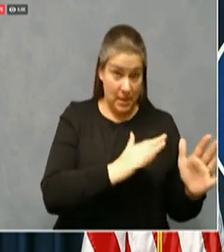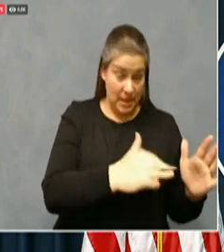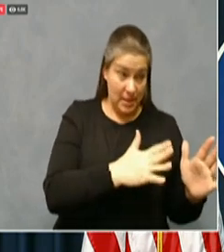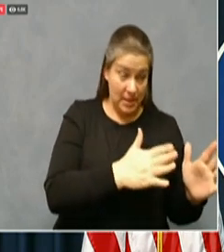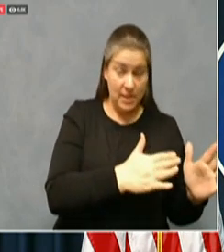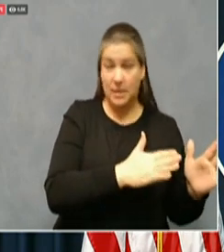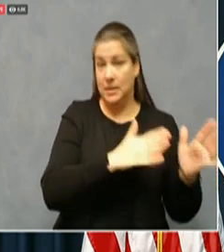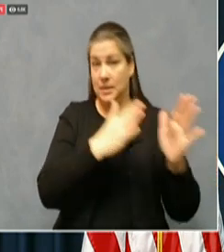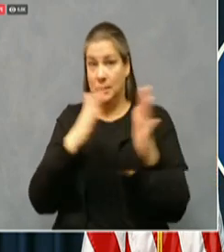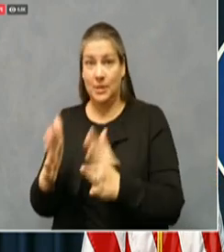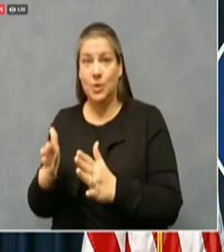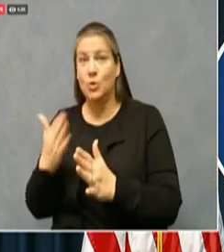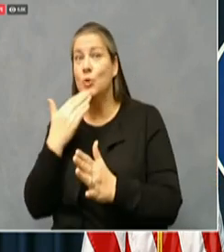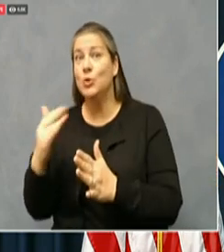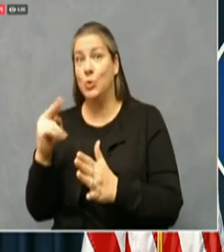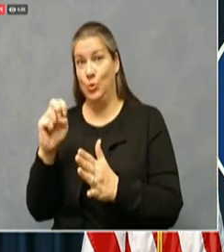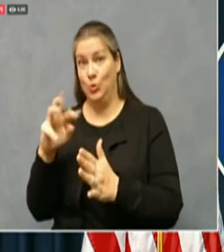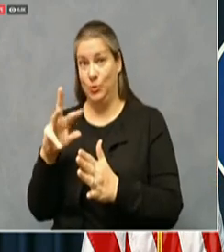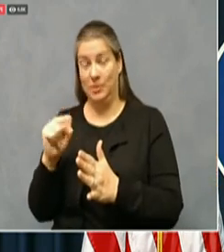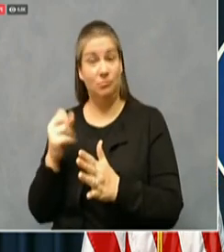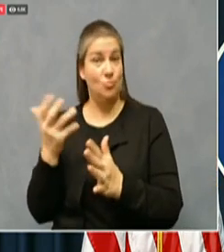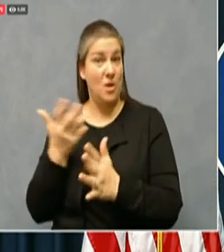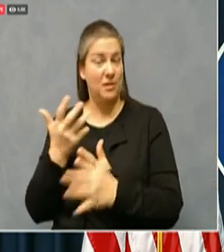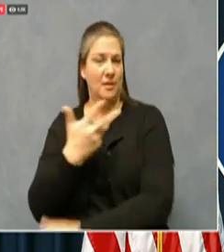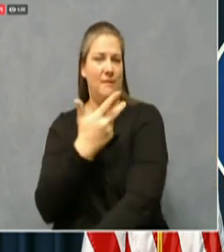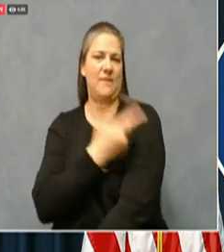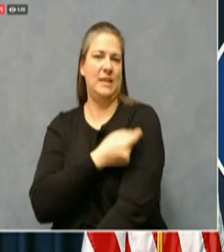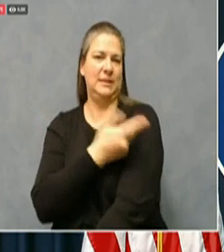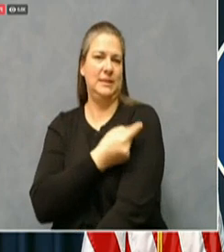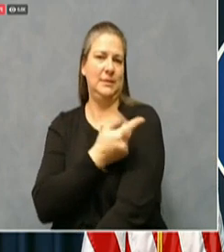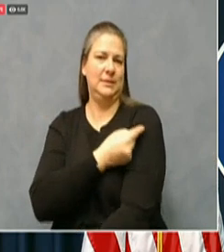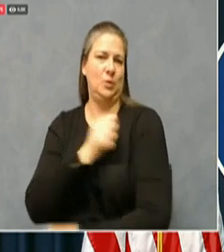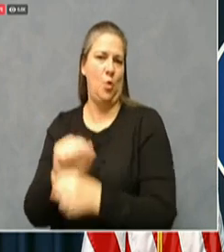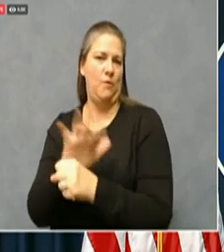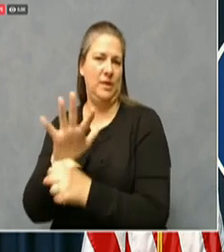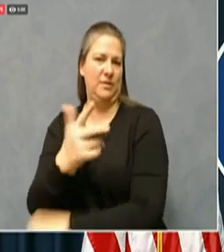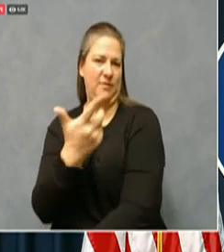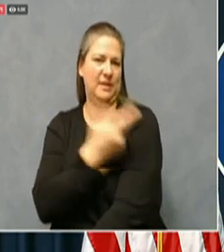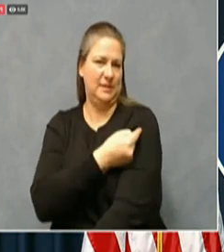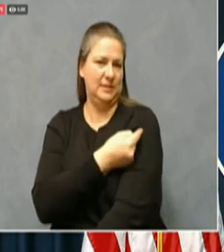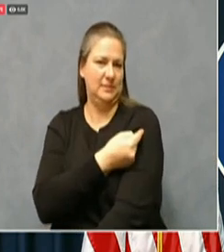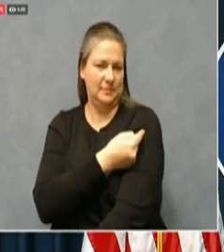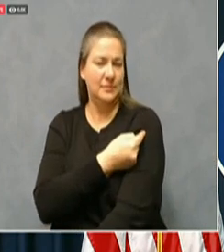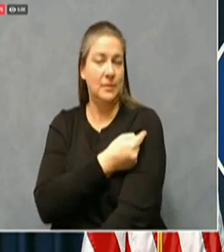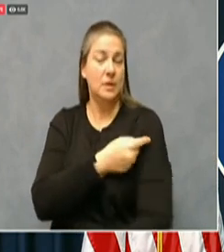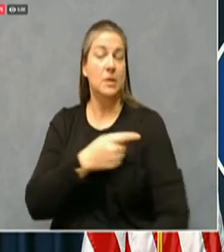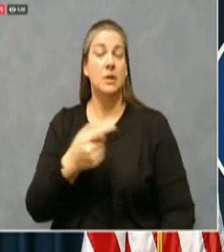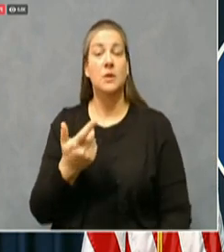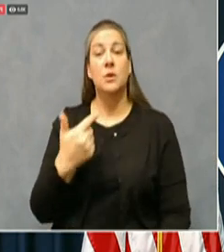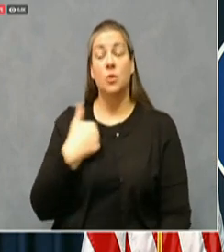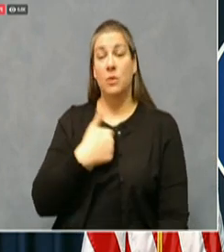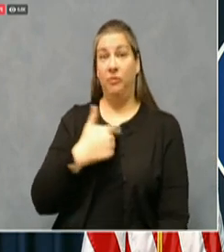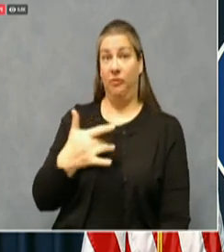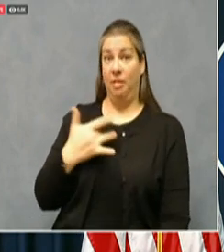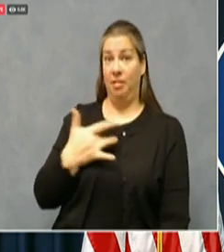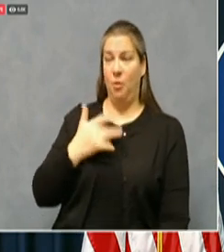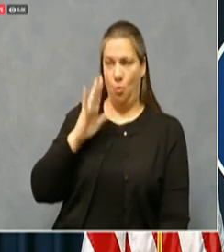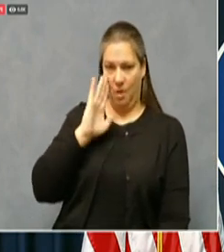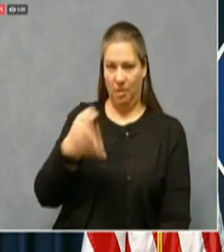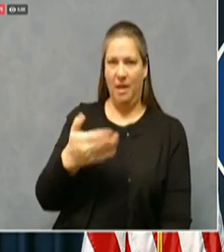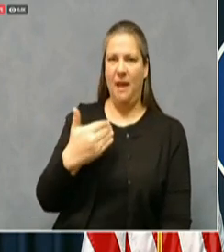vaccines. Remember, we believe that we will have our first set of vaccines pretty close